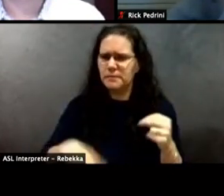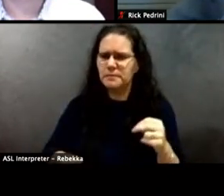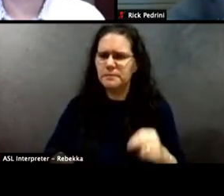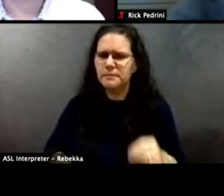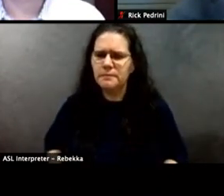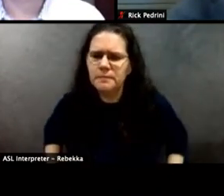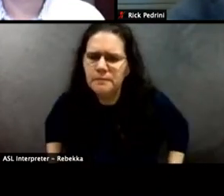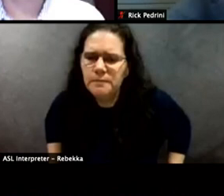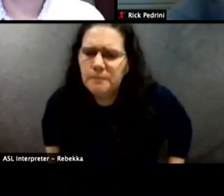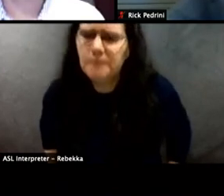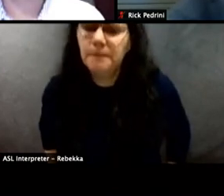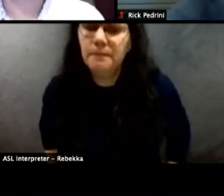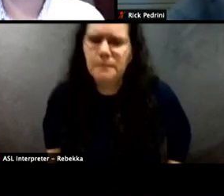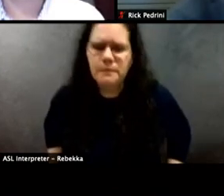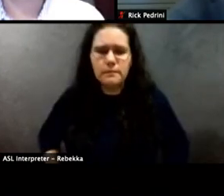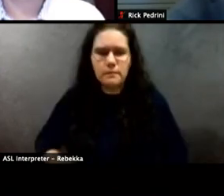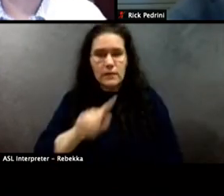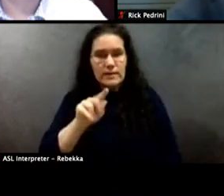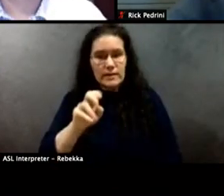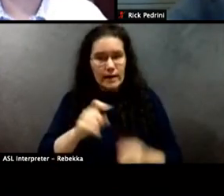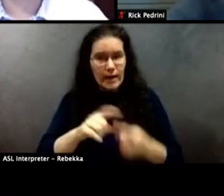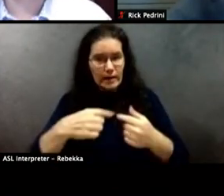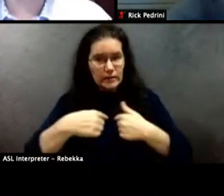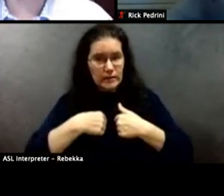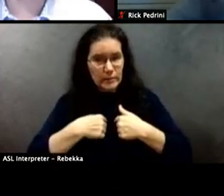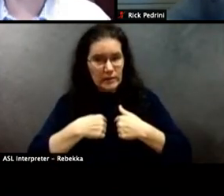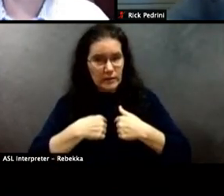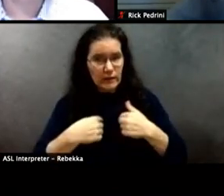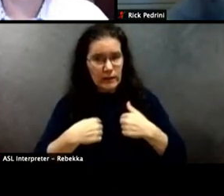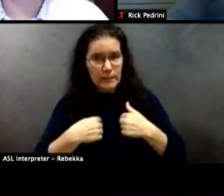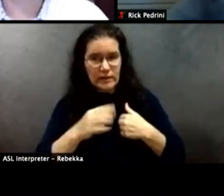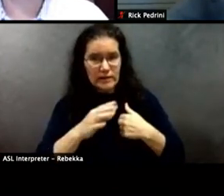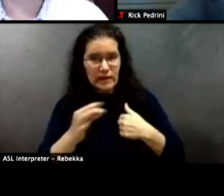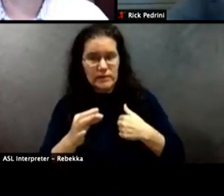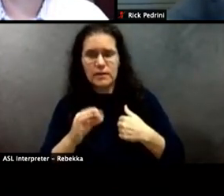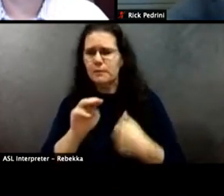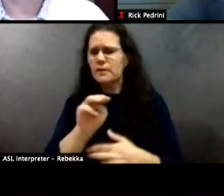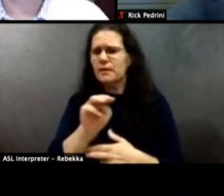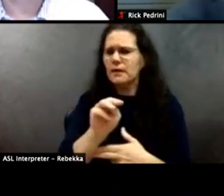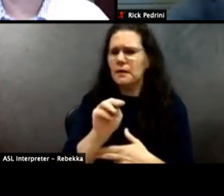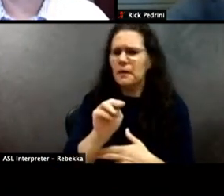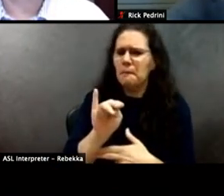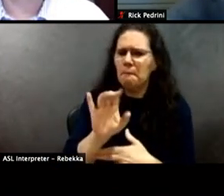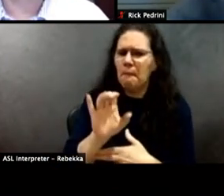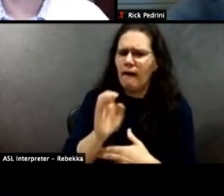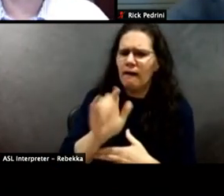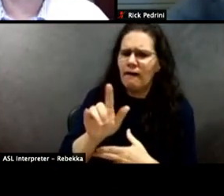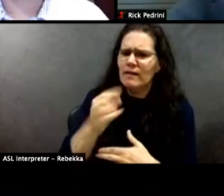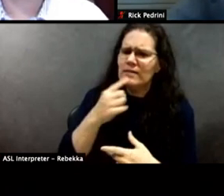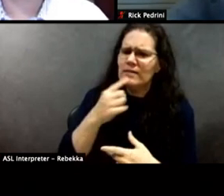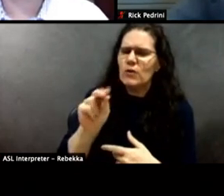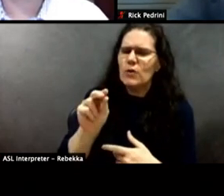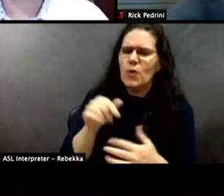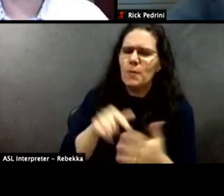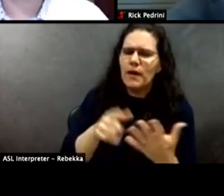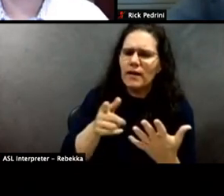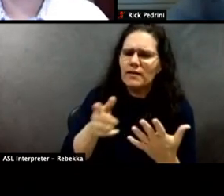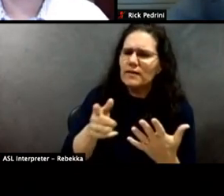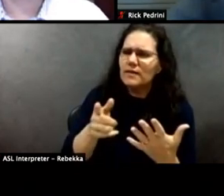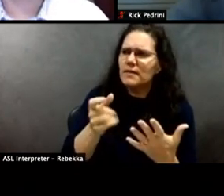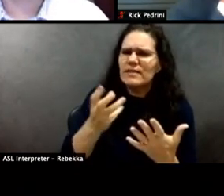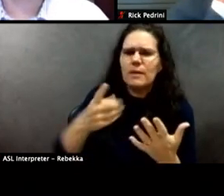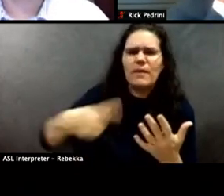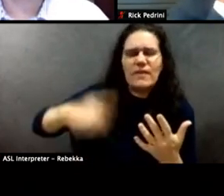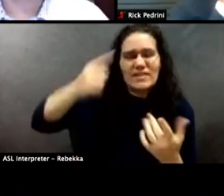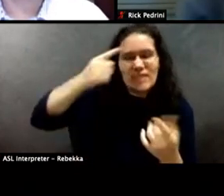Sure, Michael, you had something specific for me here? No, no. I think, you know, you got to. So some of us on this call sort of think about this